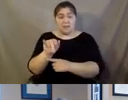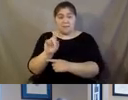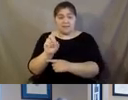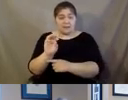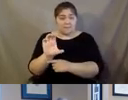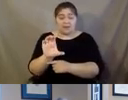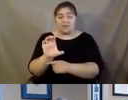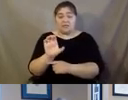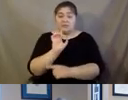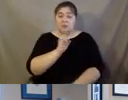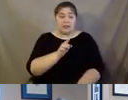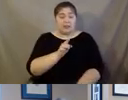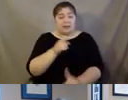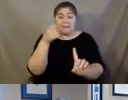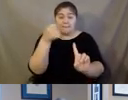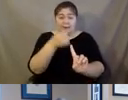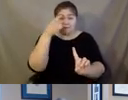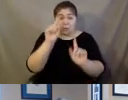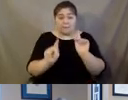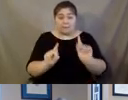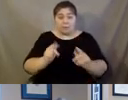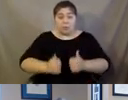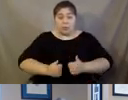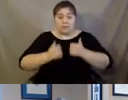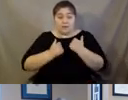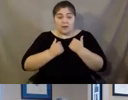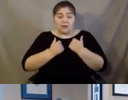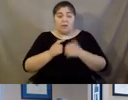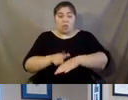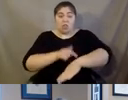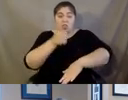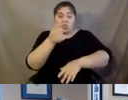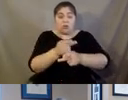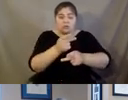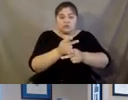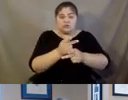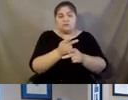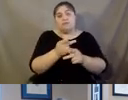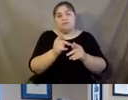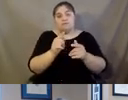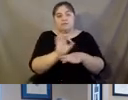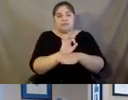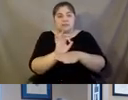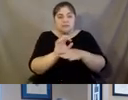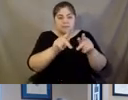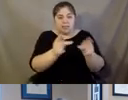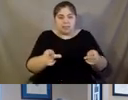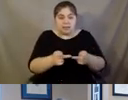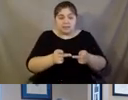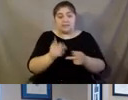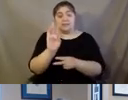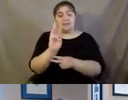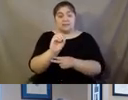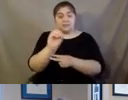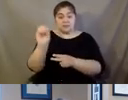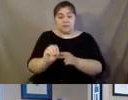impactful for people living in long-term care facilities and nursing homes where 60% of residents do